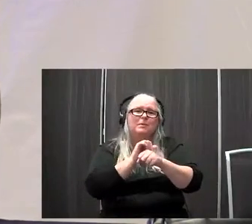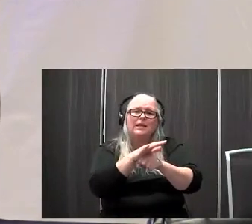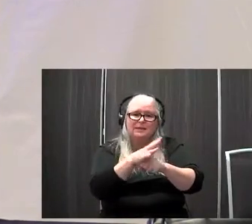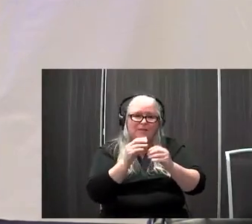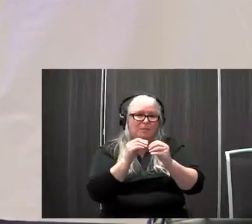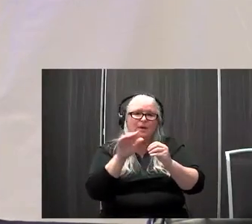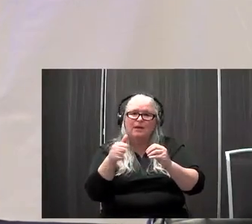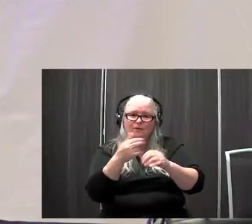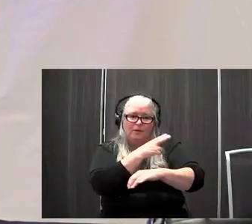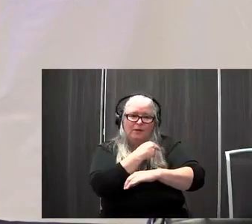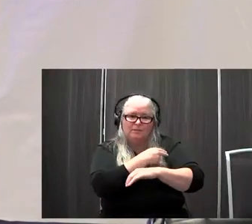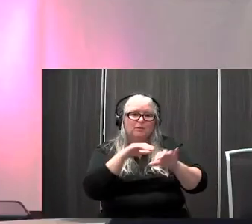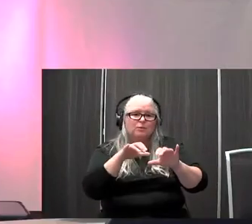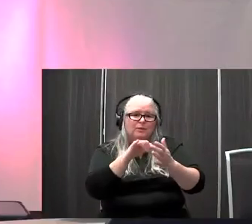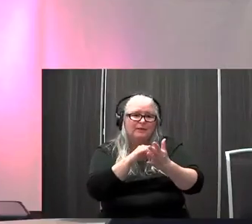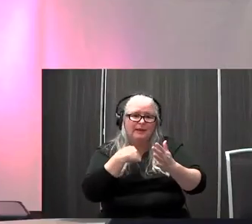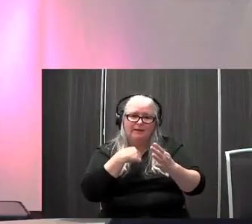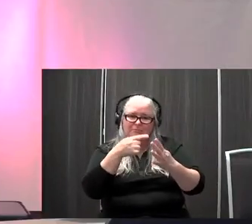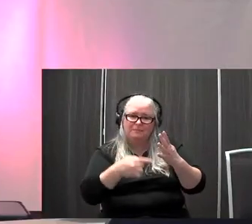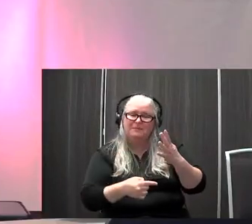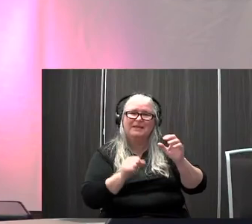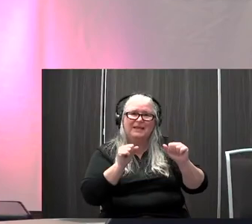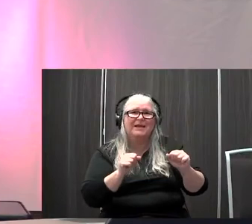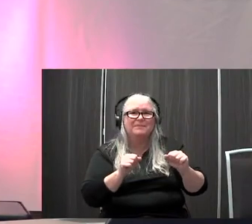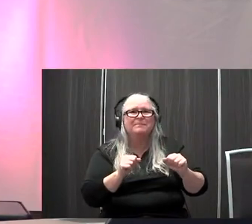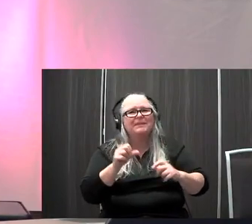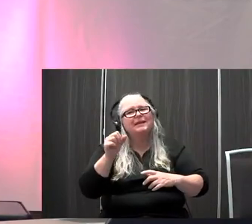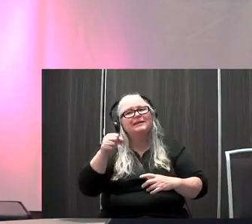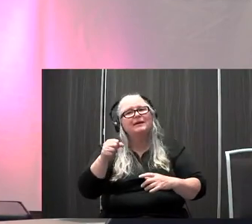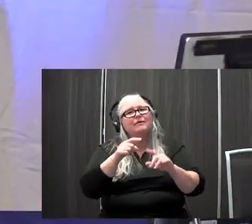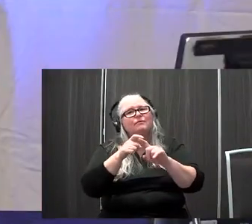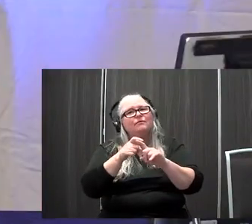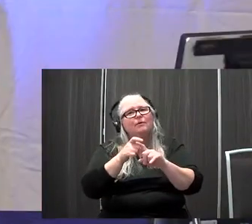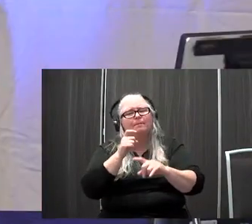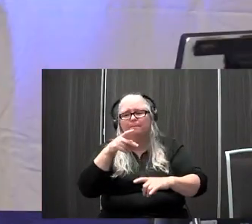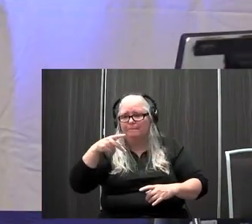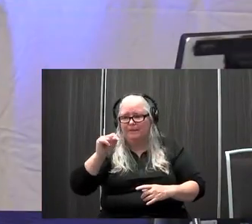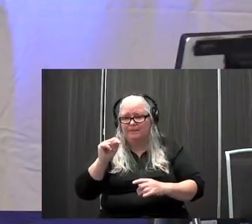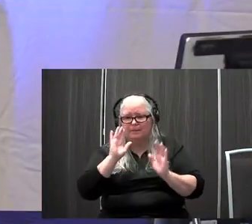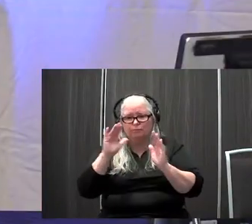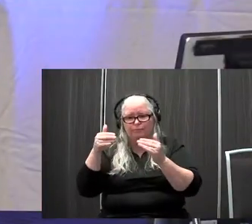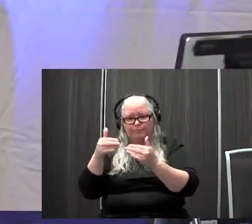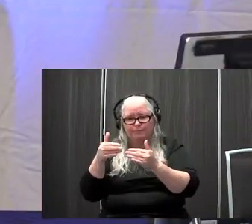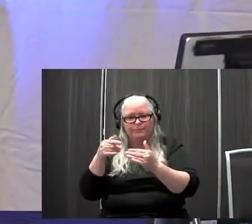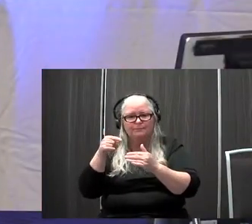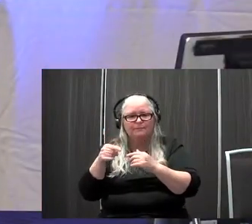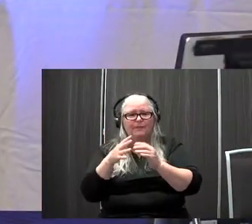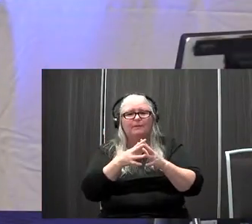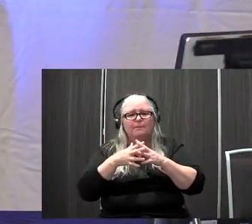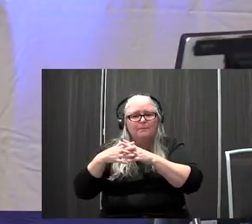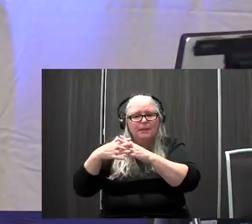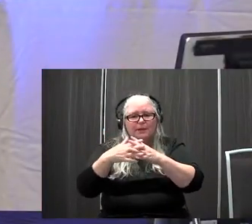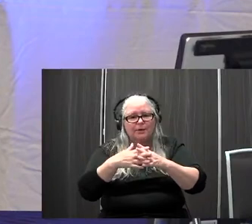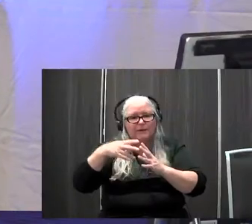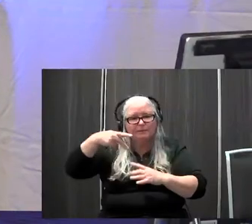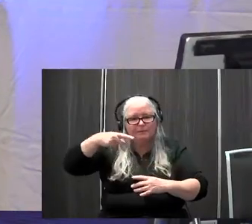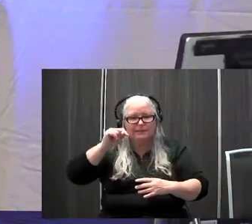it's a great place. Yeah. Um, so from a PT standpoint, um, the American Physical Therapy Association, uh, or the